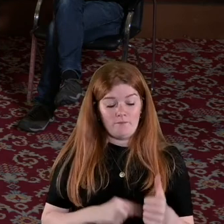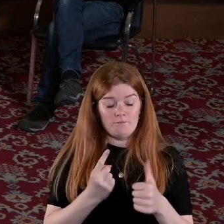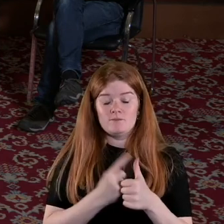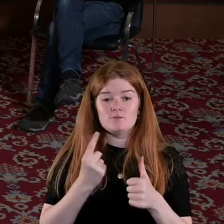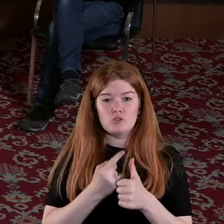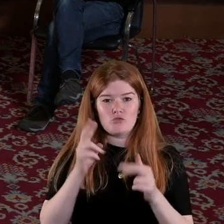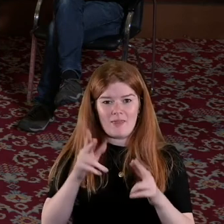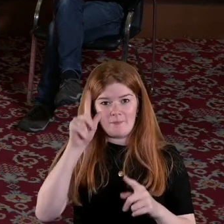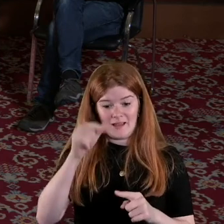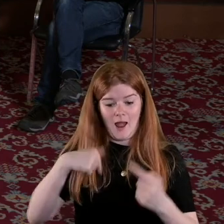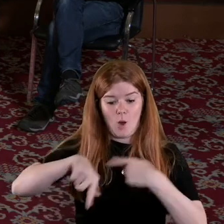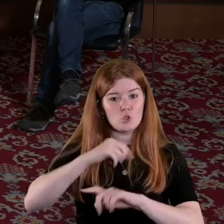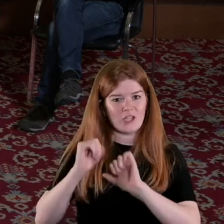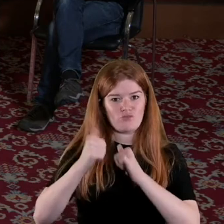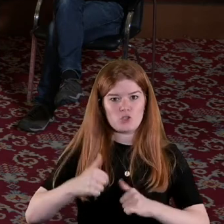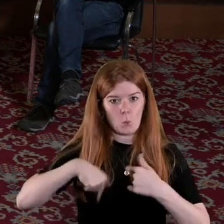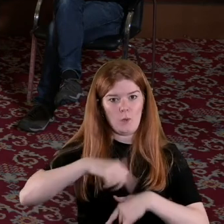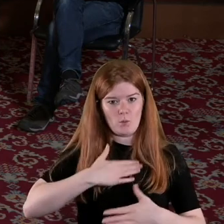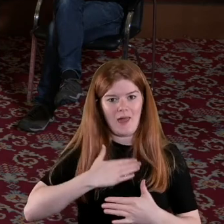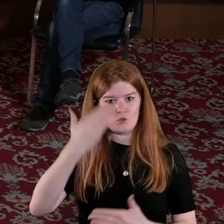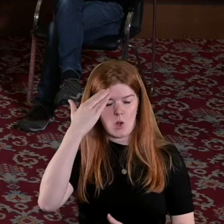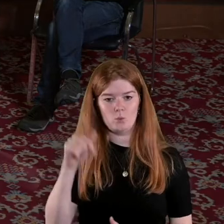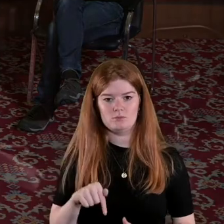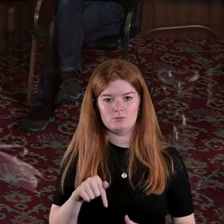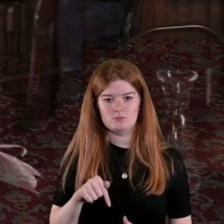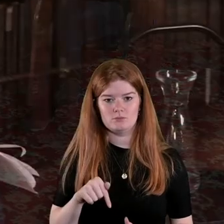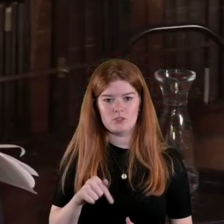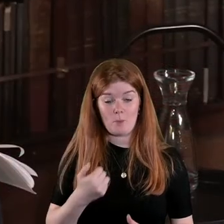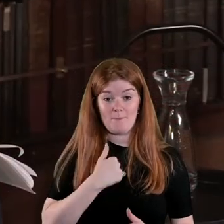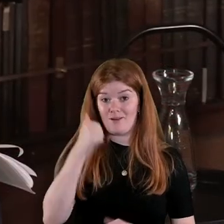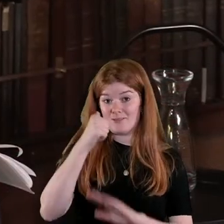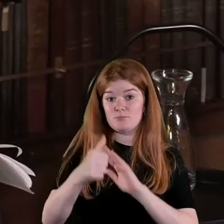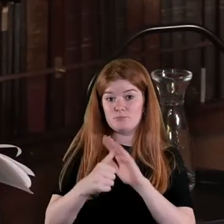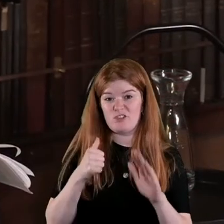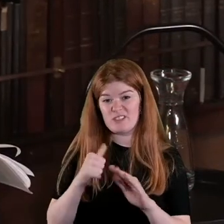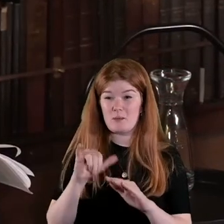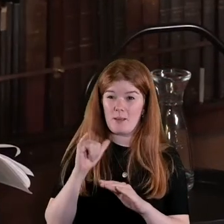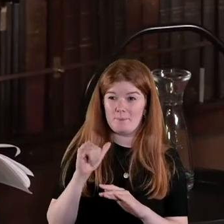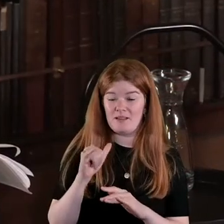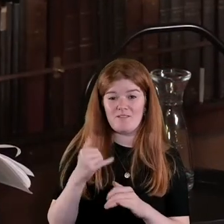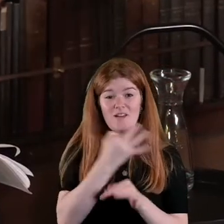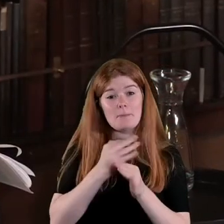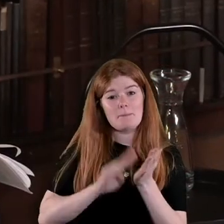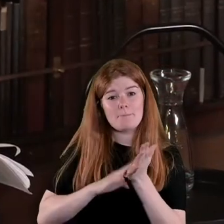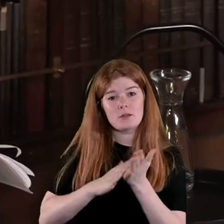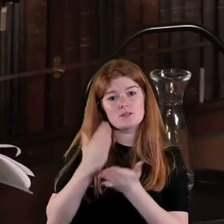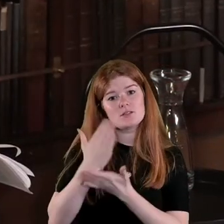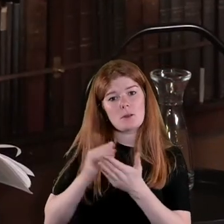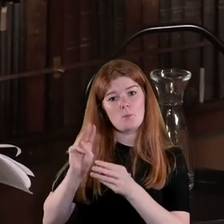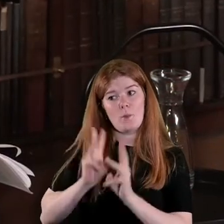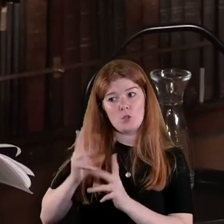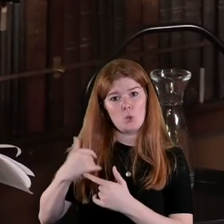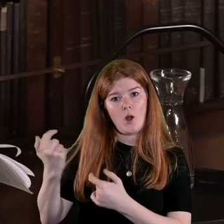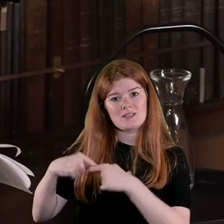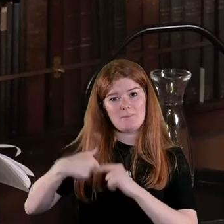it's this generation who want to know so in my experience for instance of maybe relatives of some of the women who have reached out to